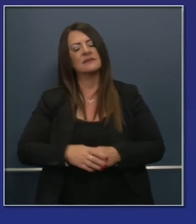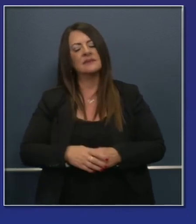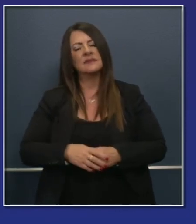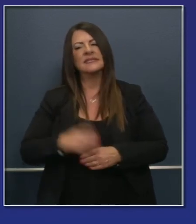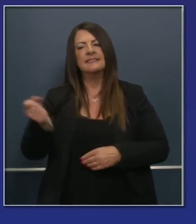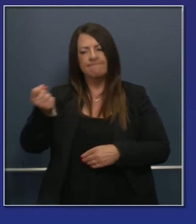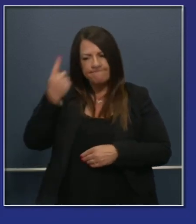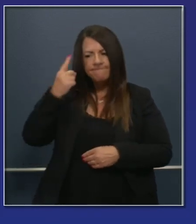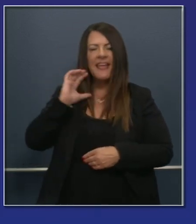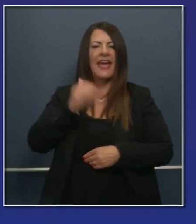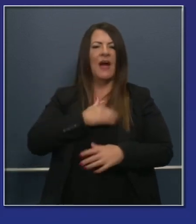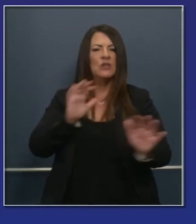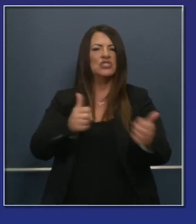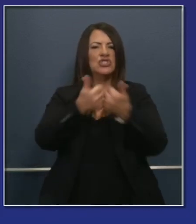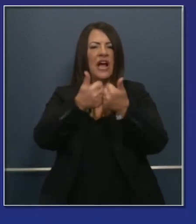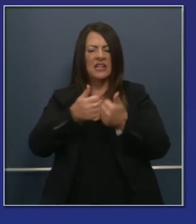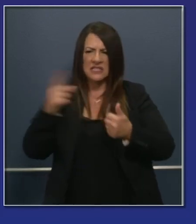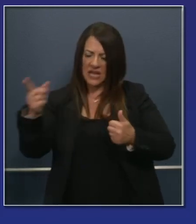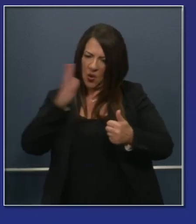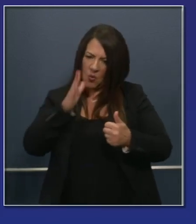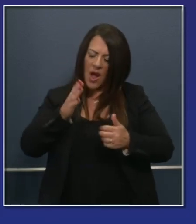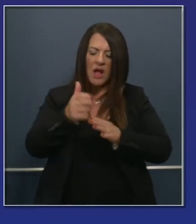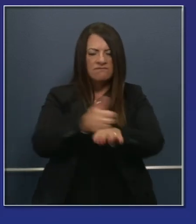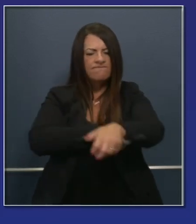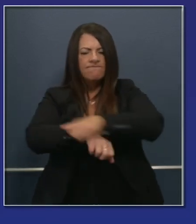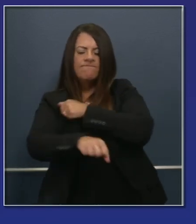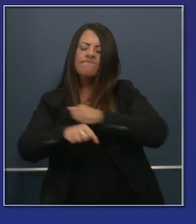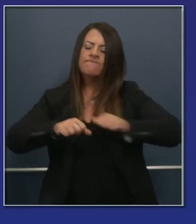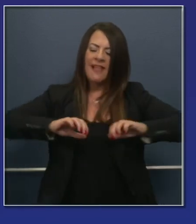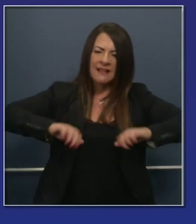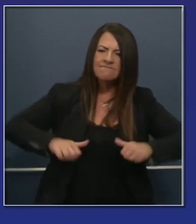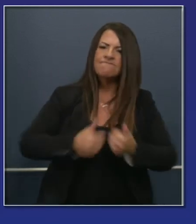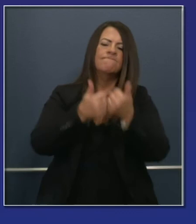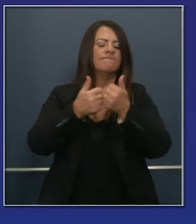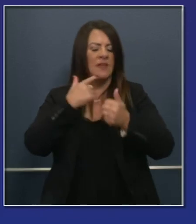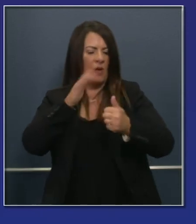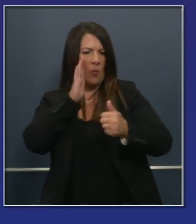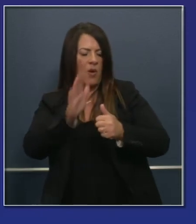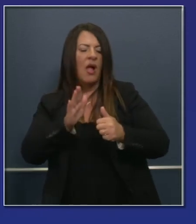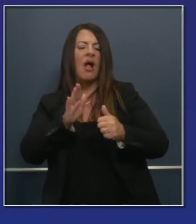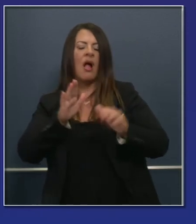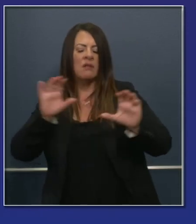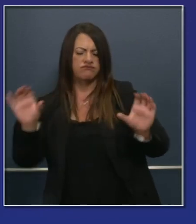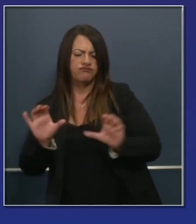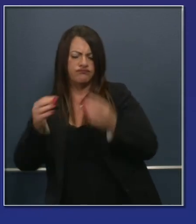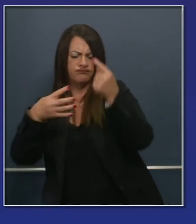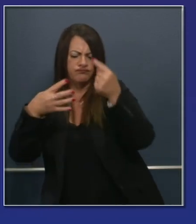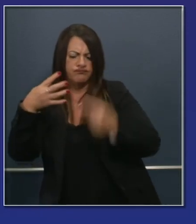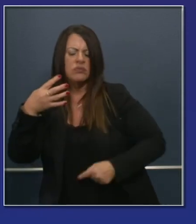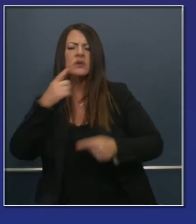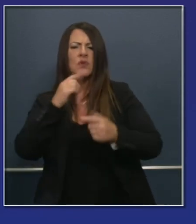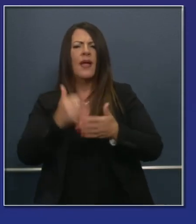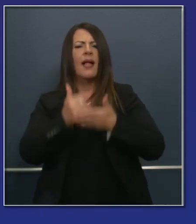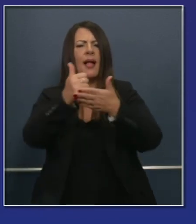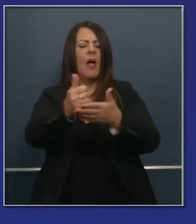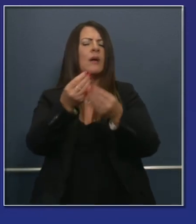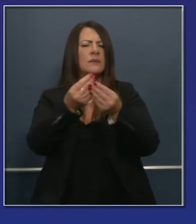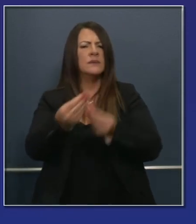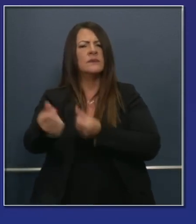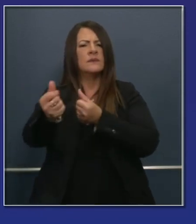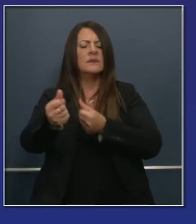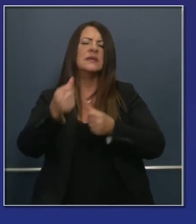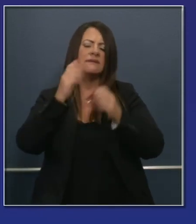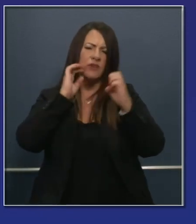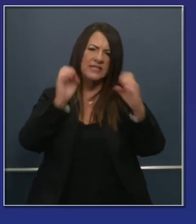in closing out the school session last year, the challenges that we face with this